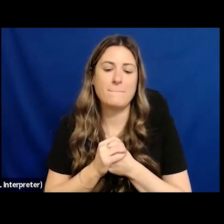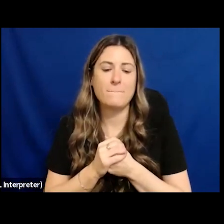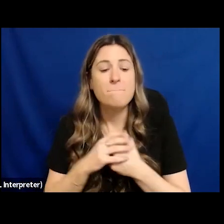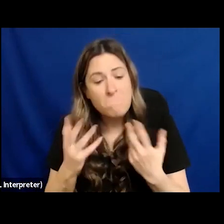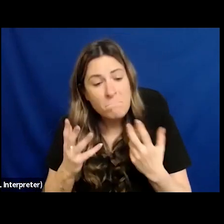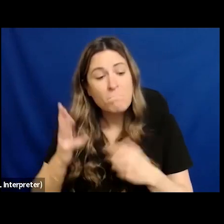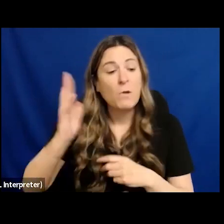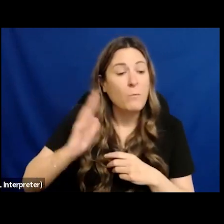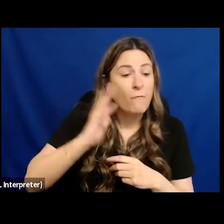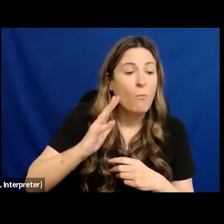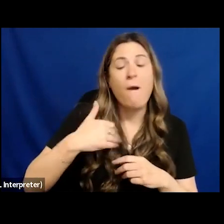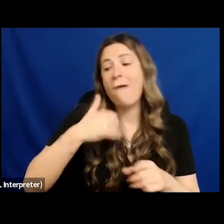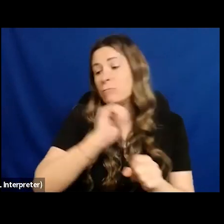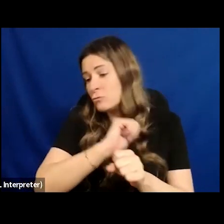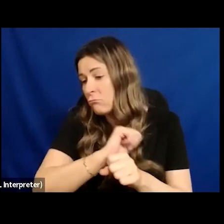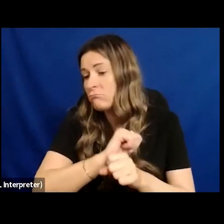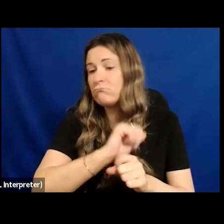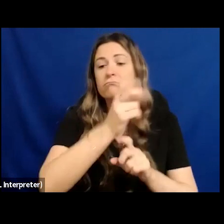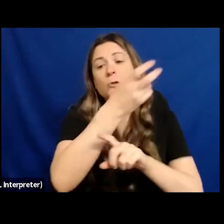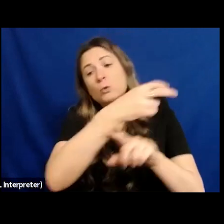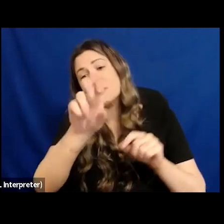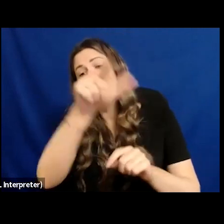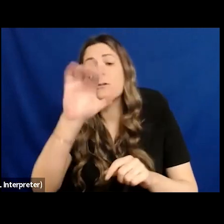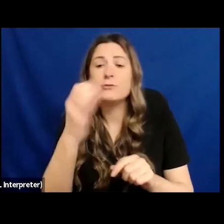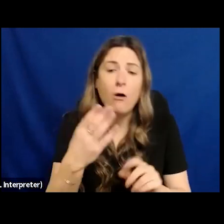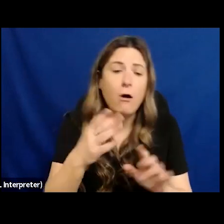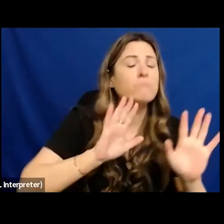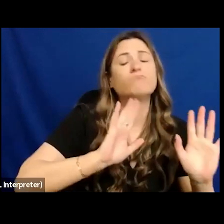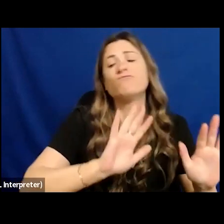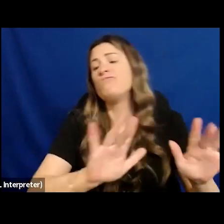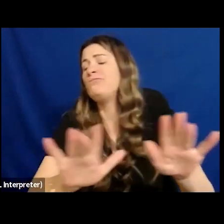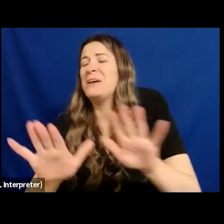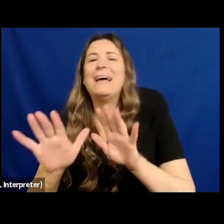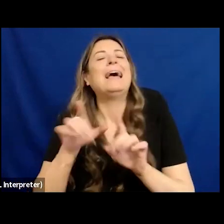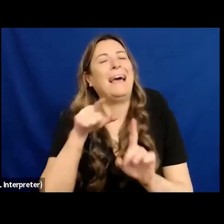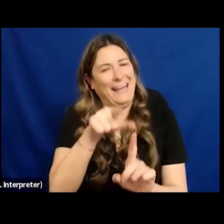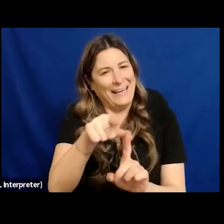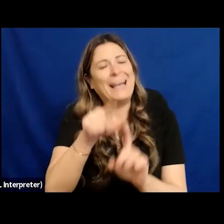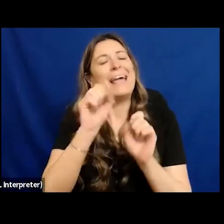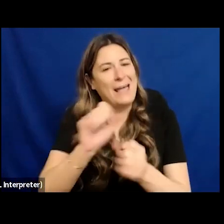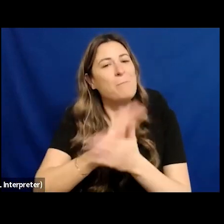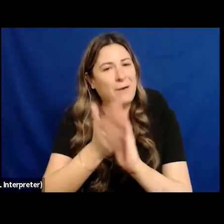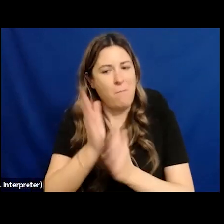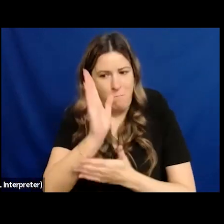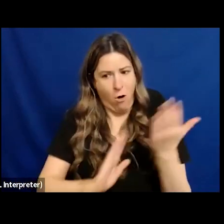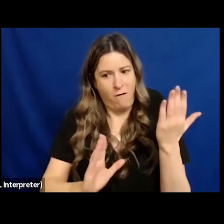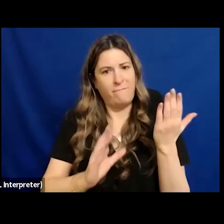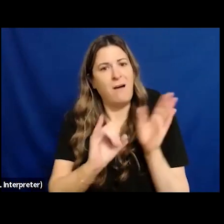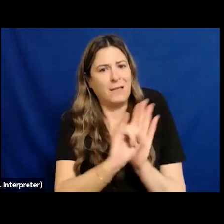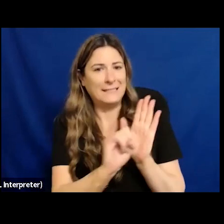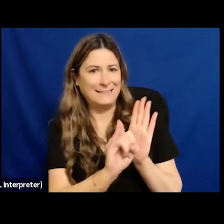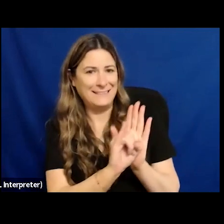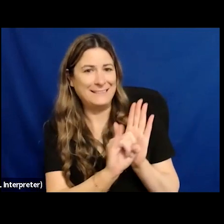it that your place of work you know is kind of one identity you have and then your family life and everything else